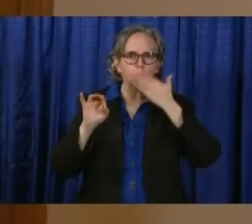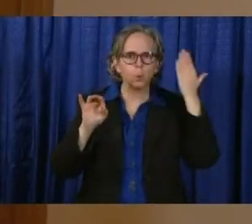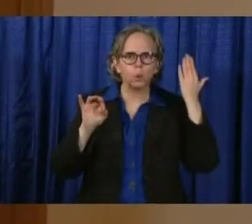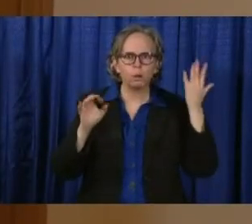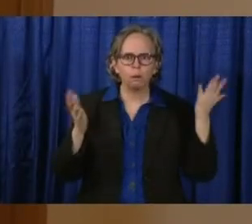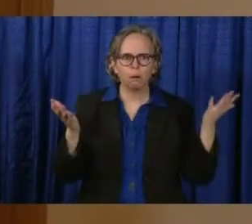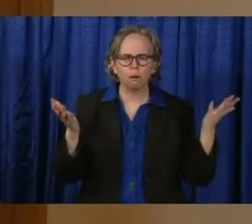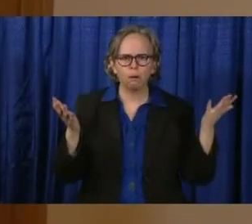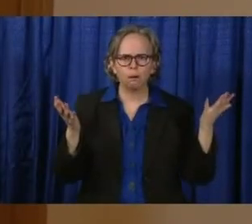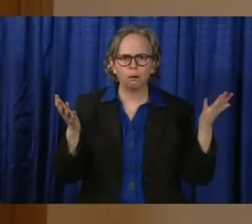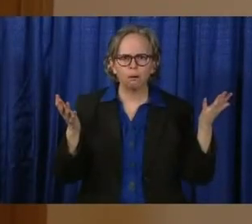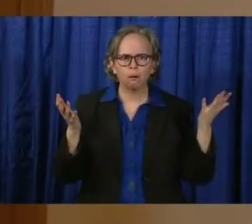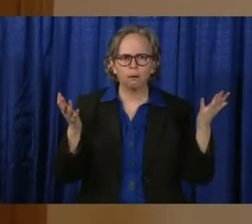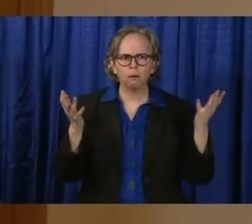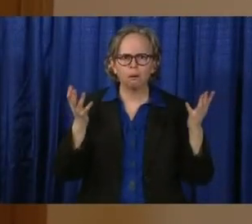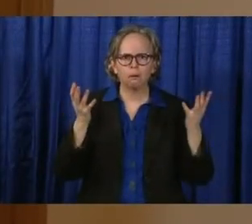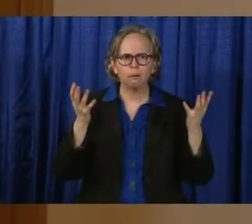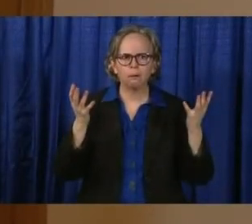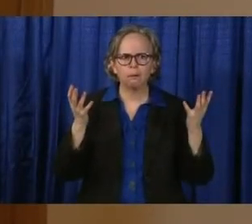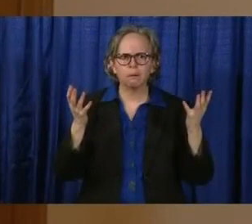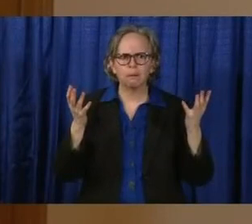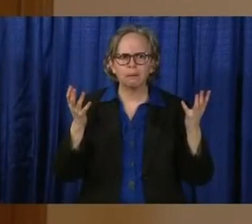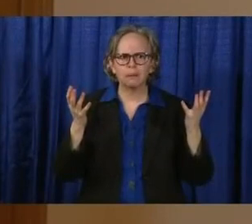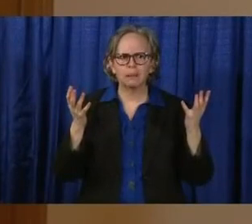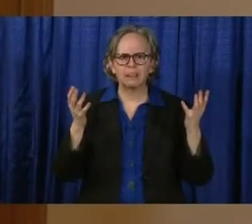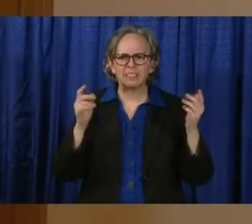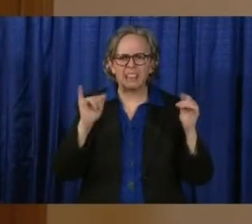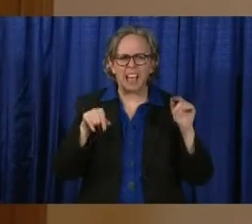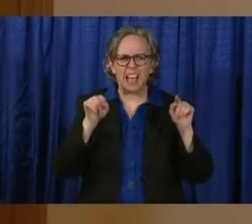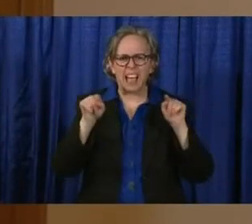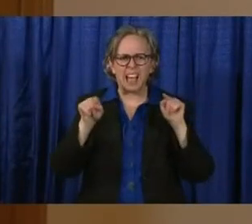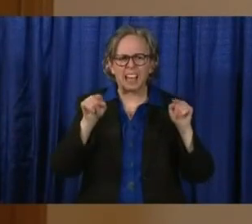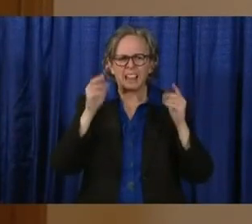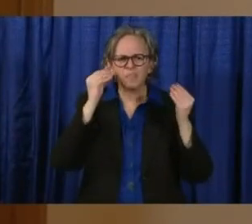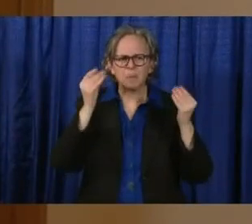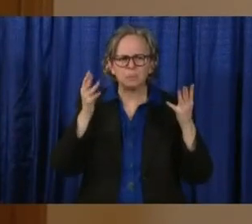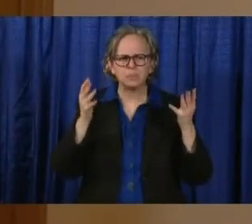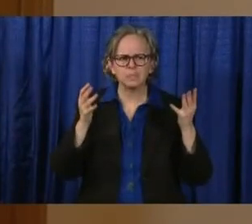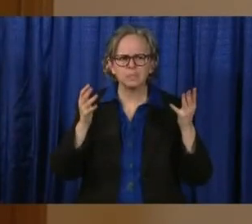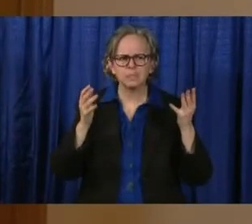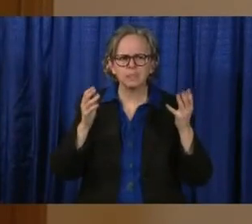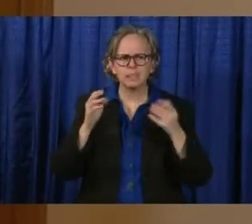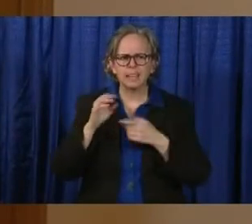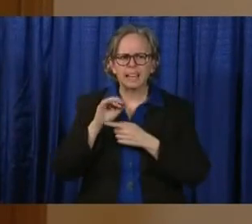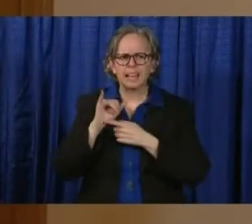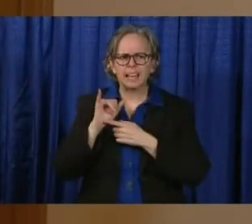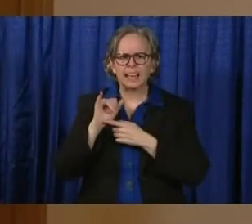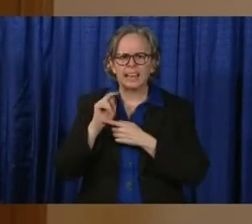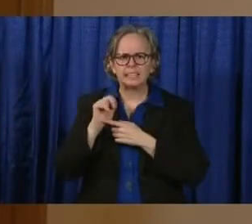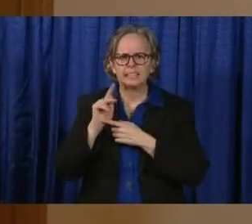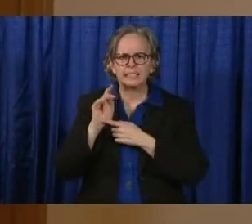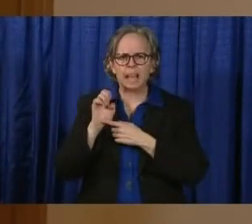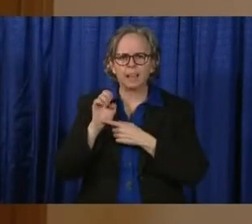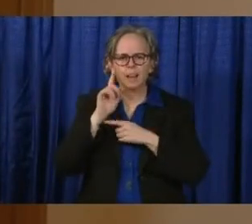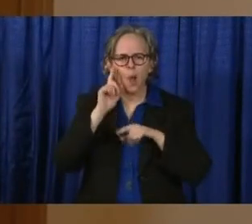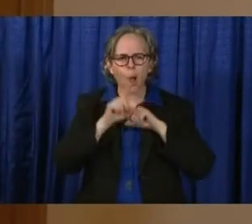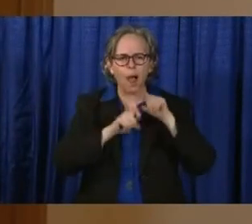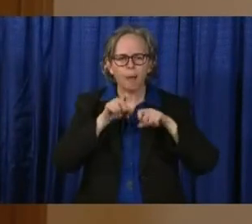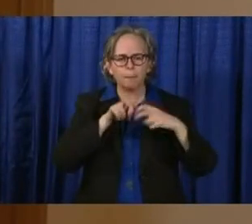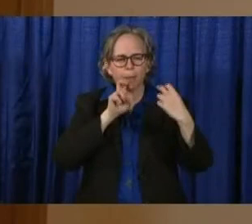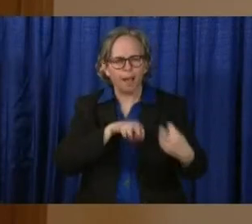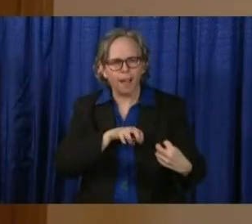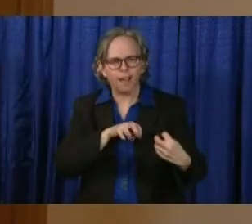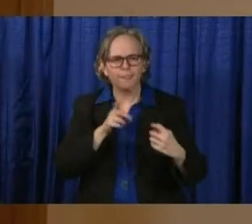this data is collected on intake. It's a patient given, a patient offered information. So, unfortunately,